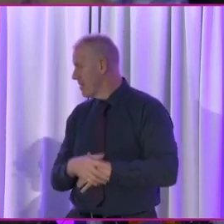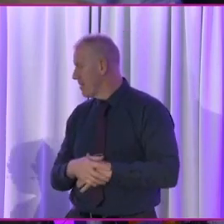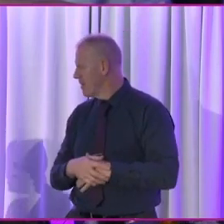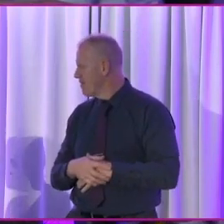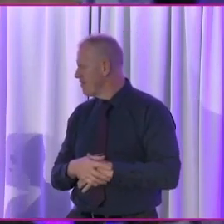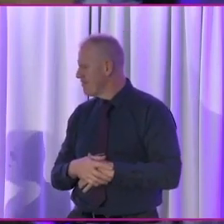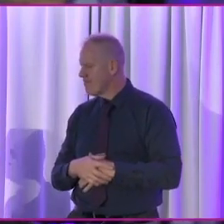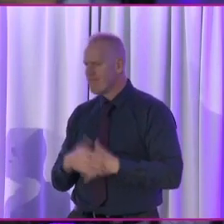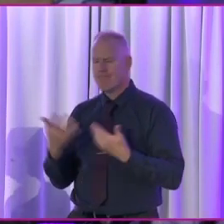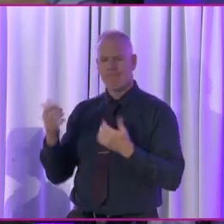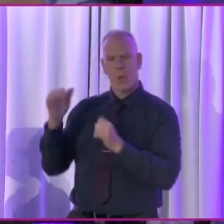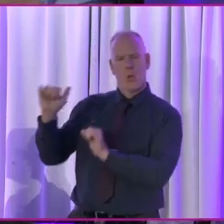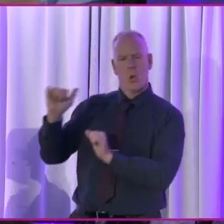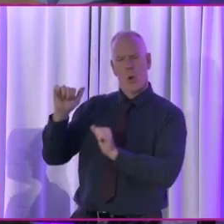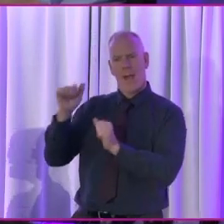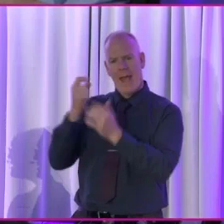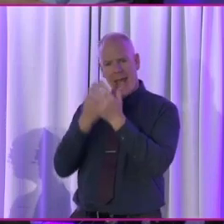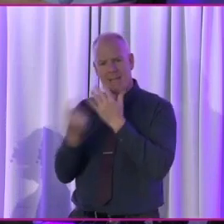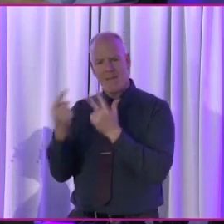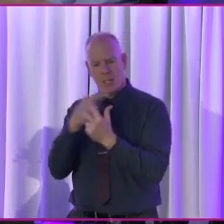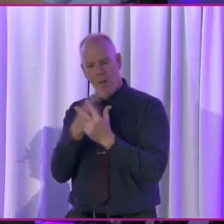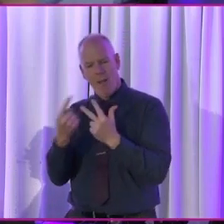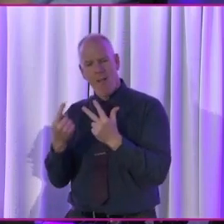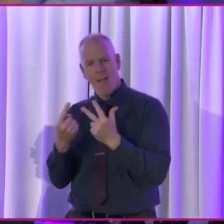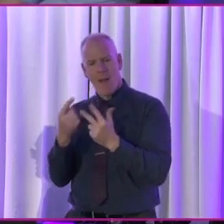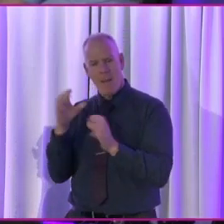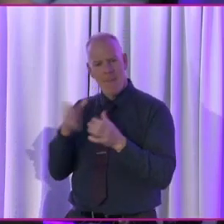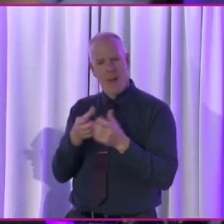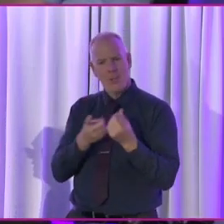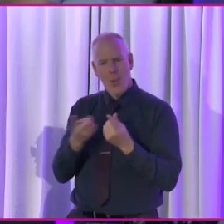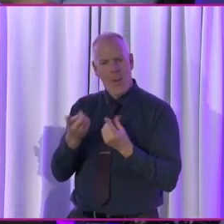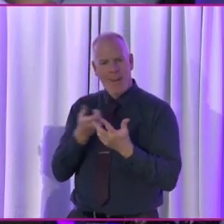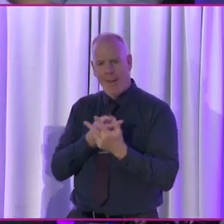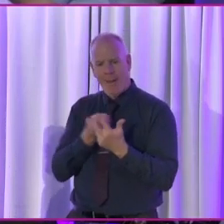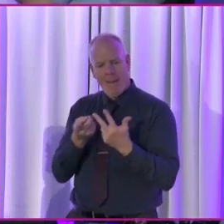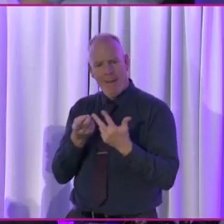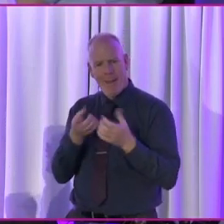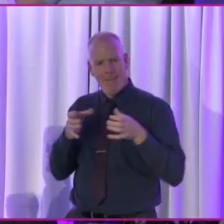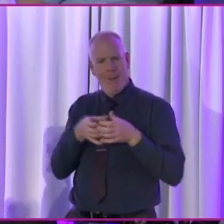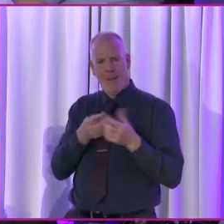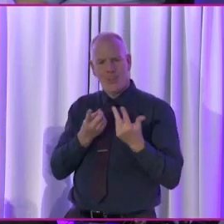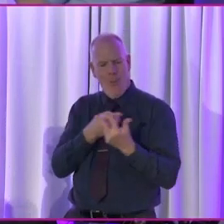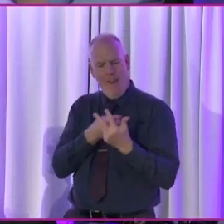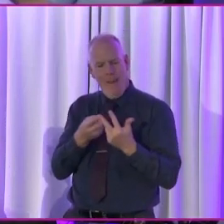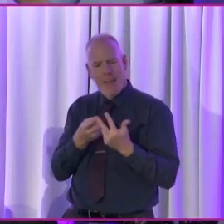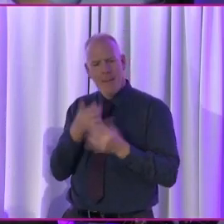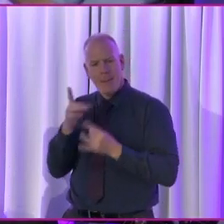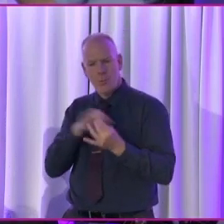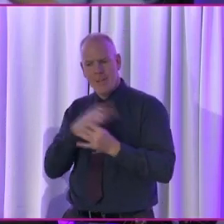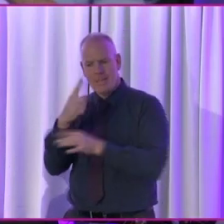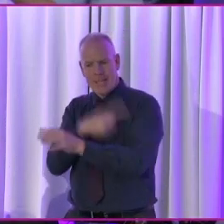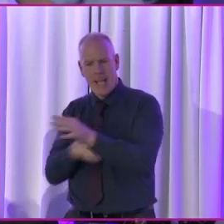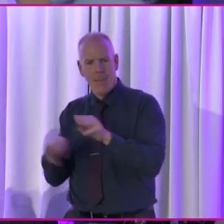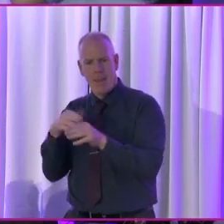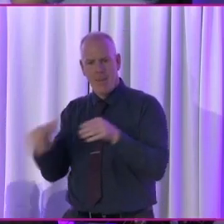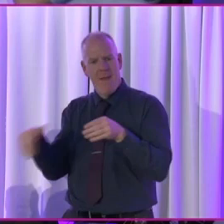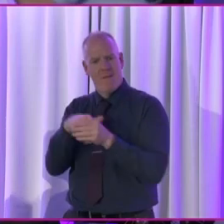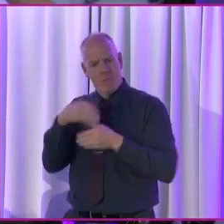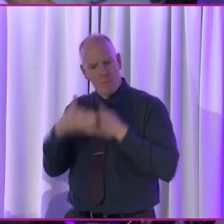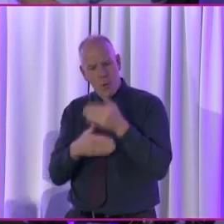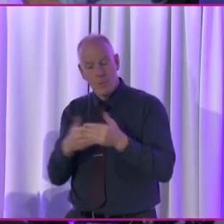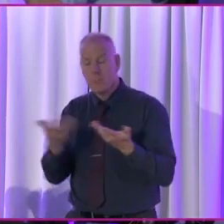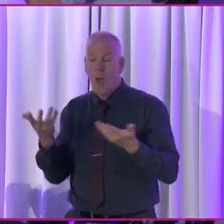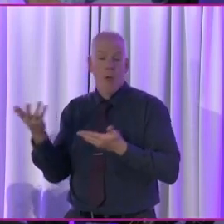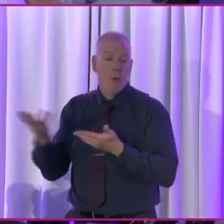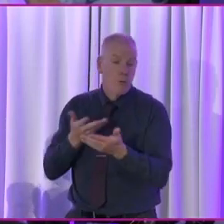like, what is your individual political party doing to make sure that disabled people are part of that process? Whether it's